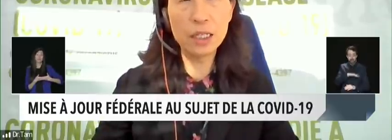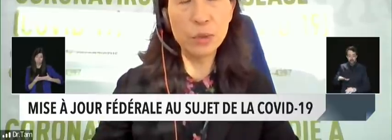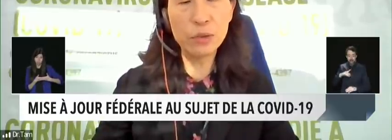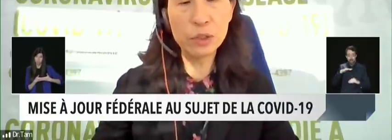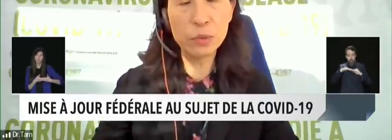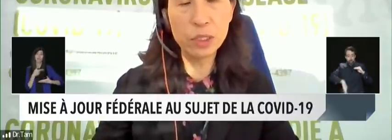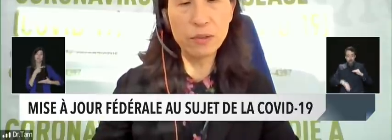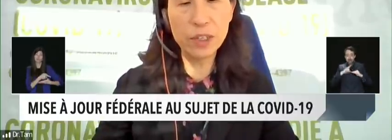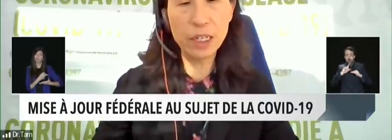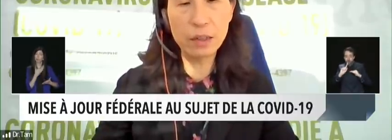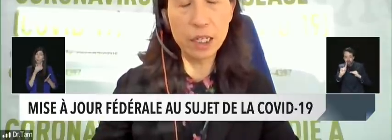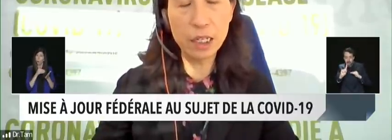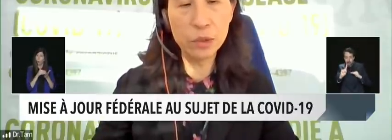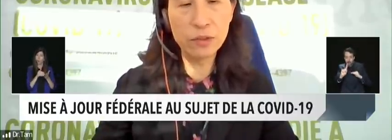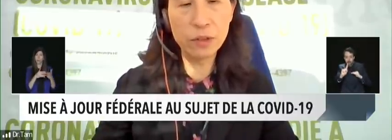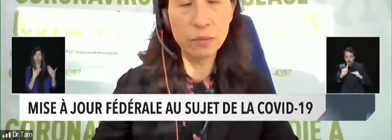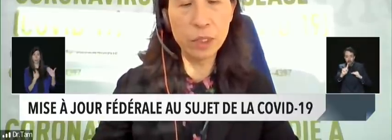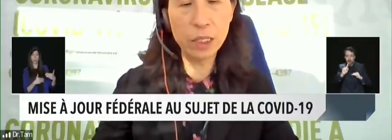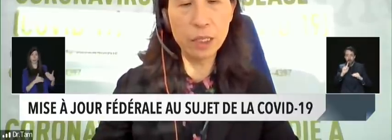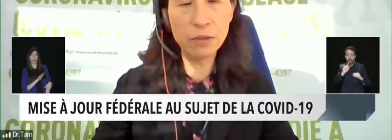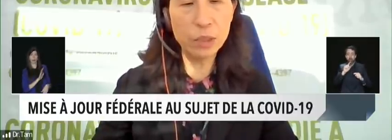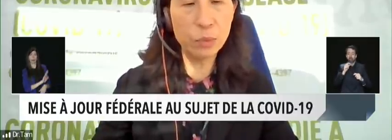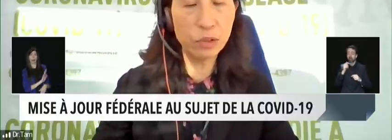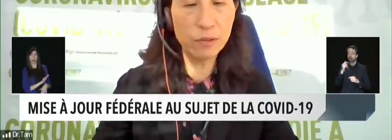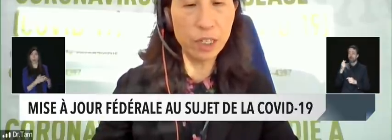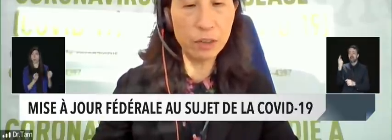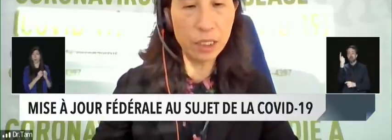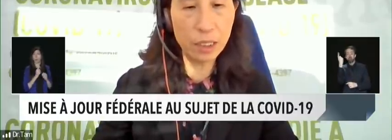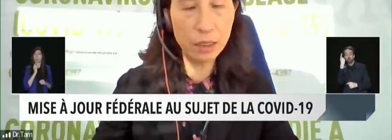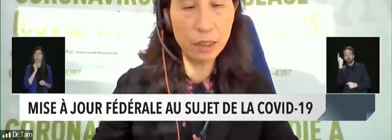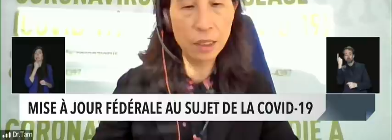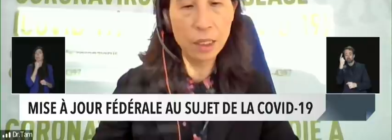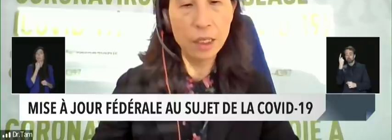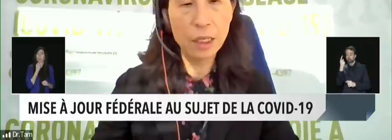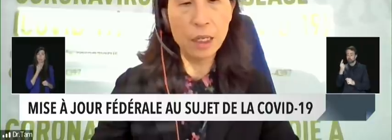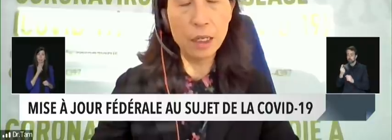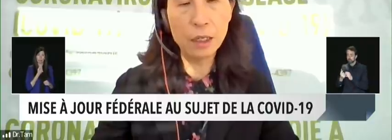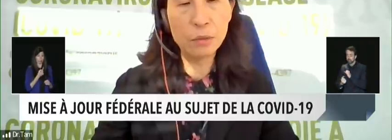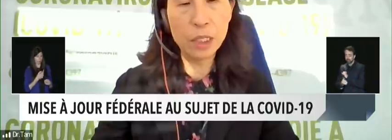experienced small severe outcomes from respiratory viruses.